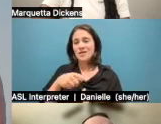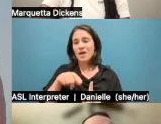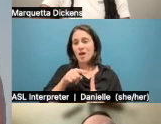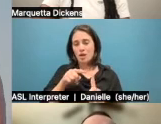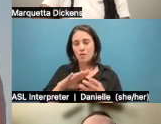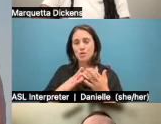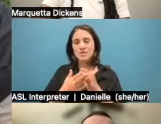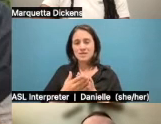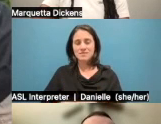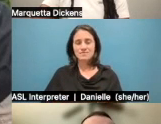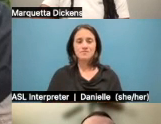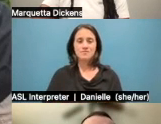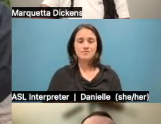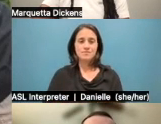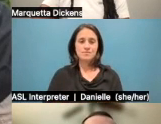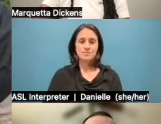Um, next slide.